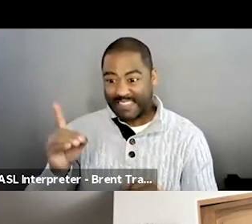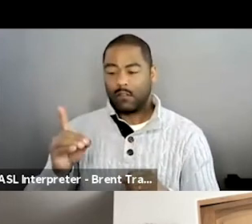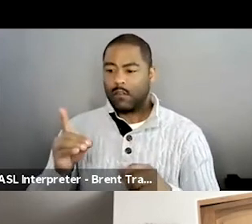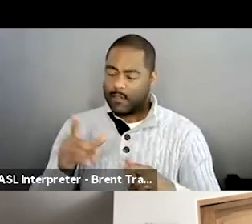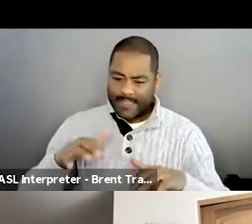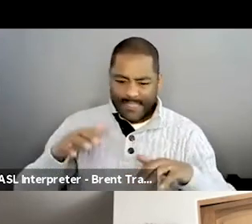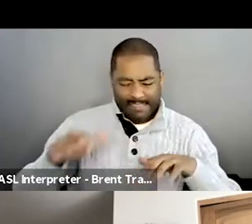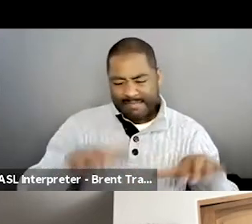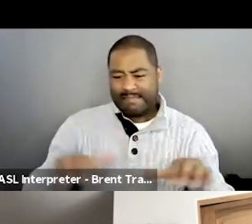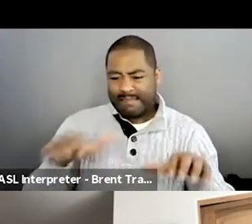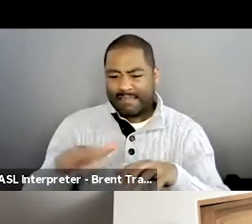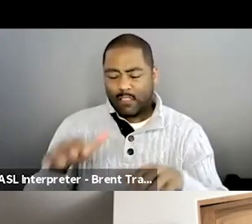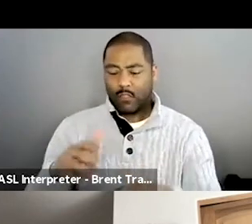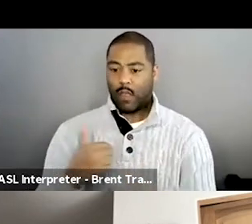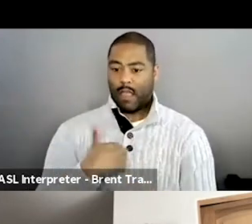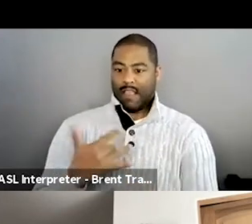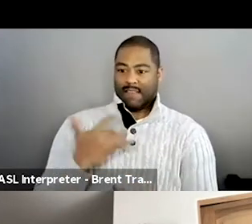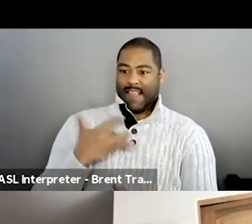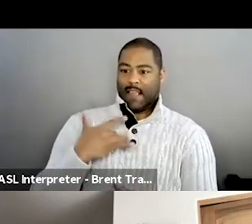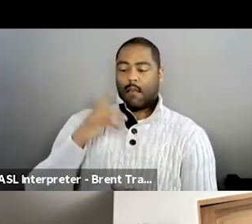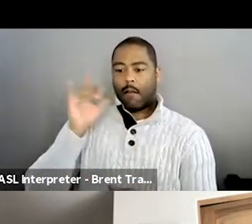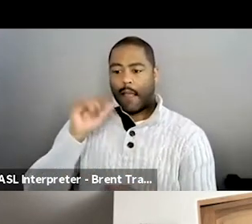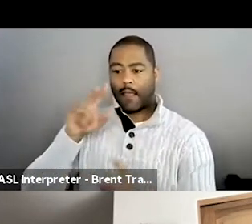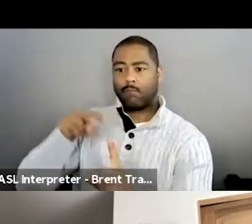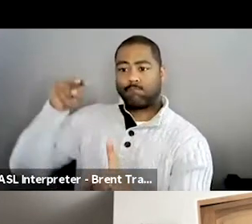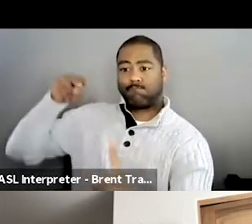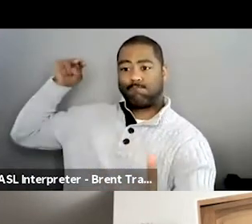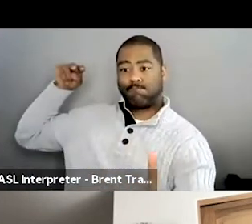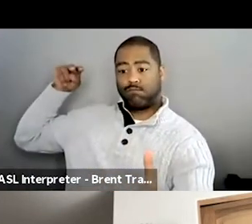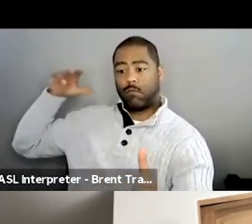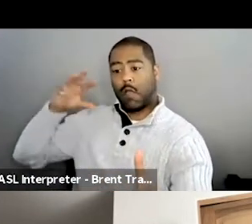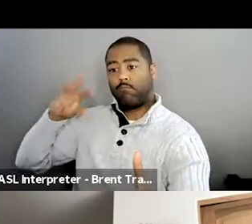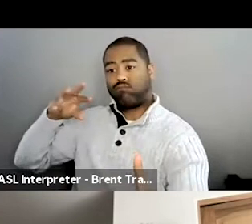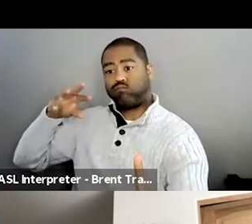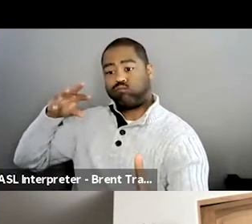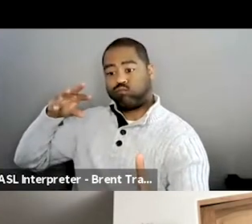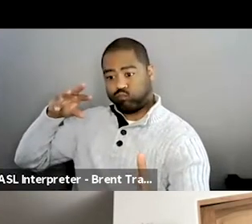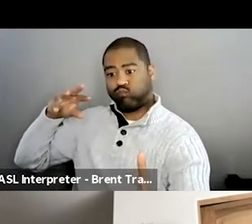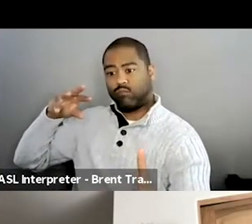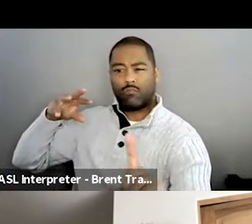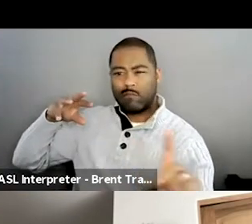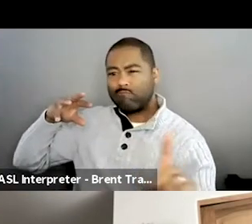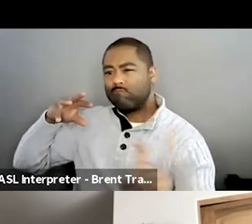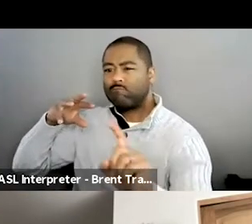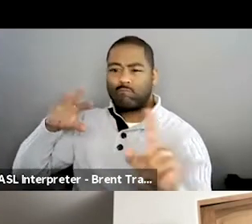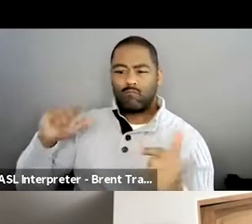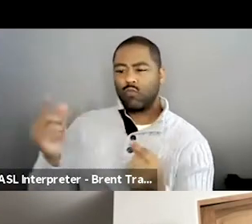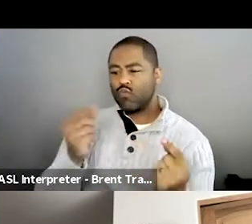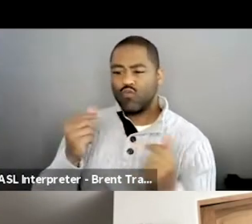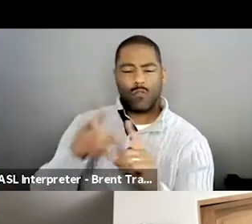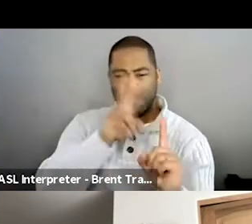eye view, watching her make that happen. It was, it was by the end, it was really satisfying to see who she became as a person